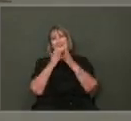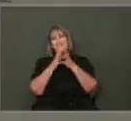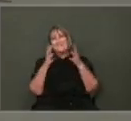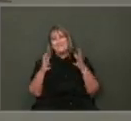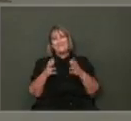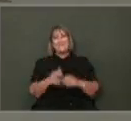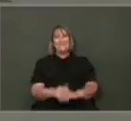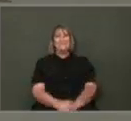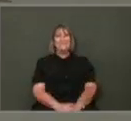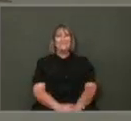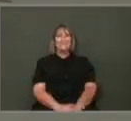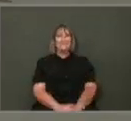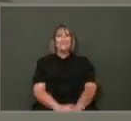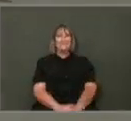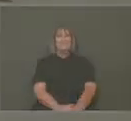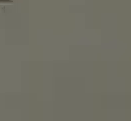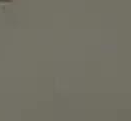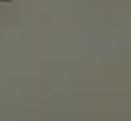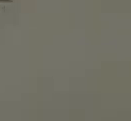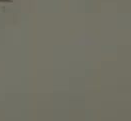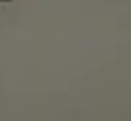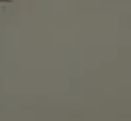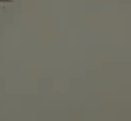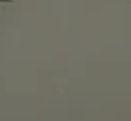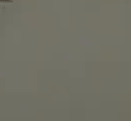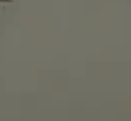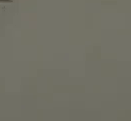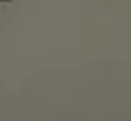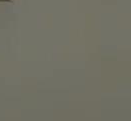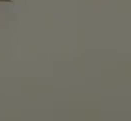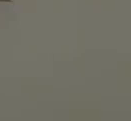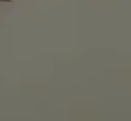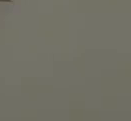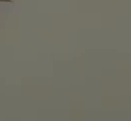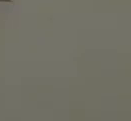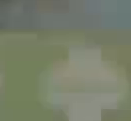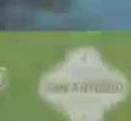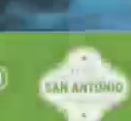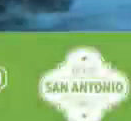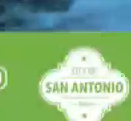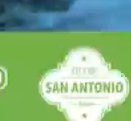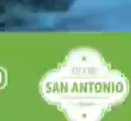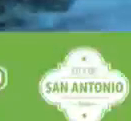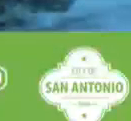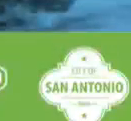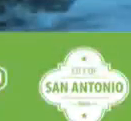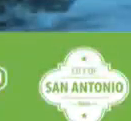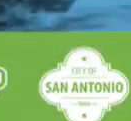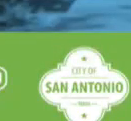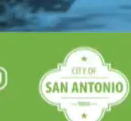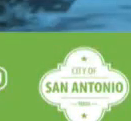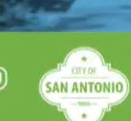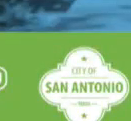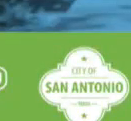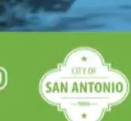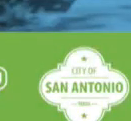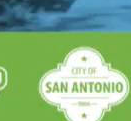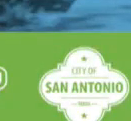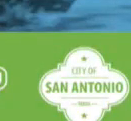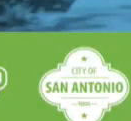you. Thank